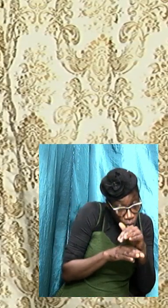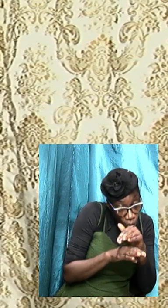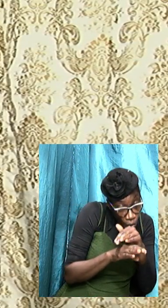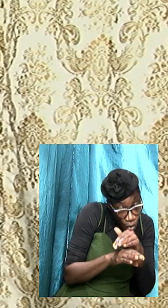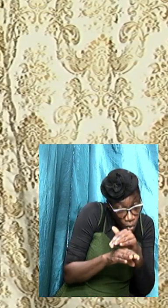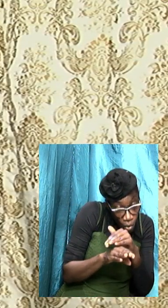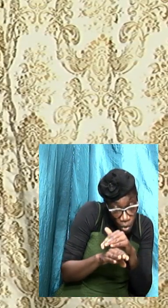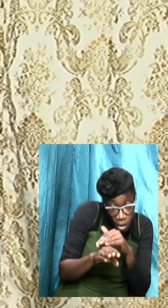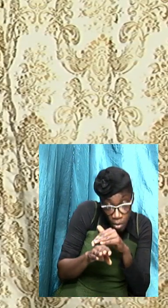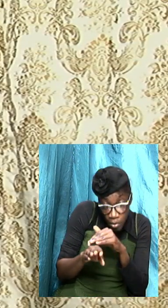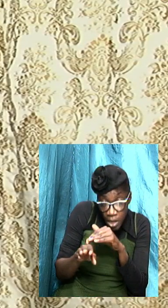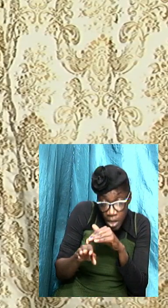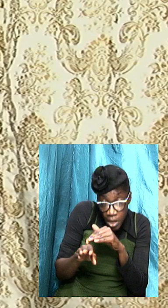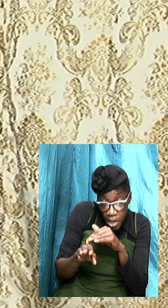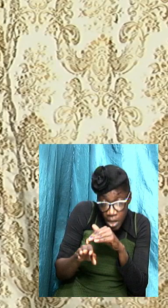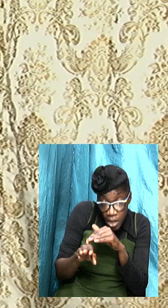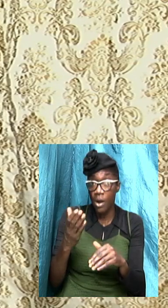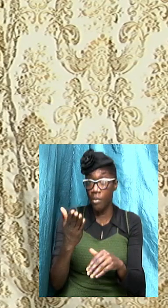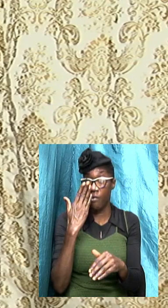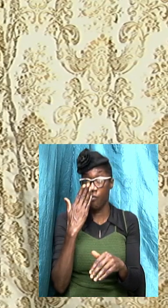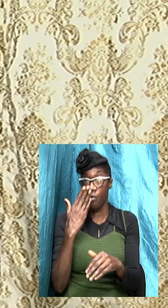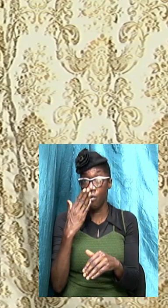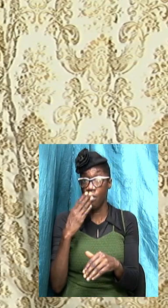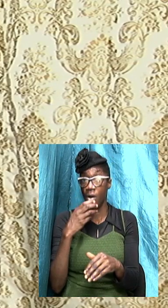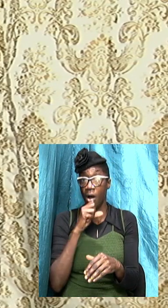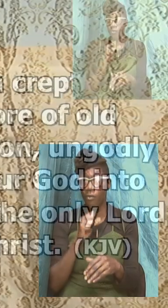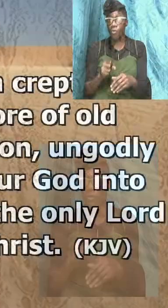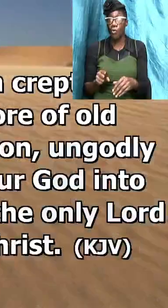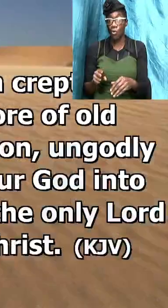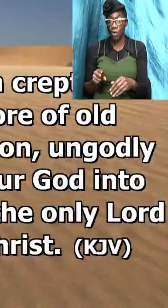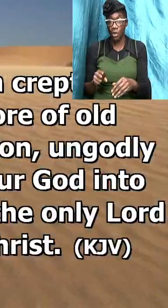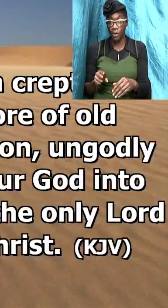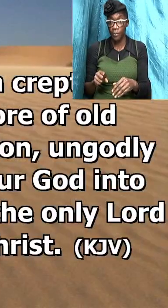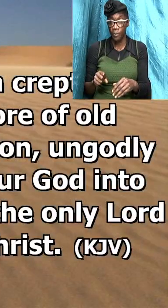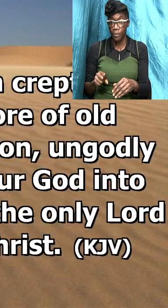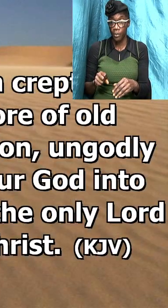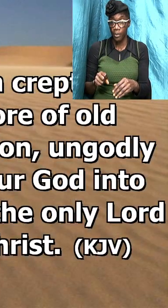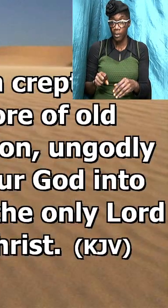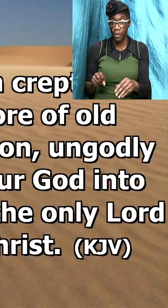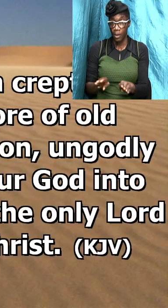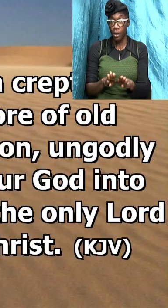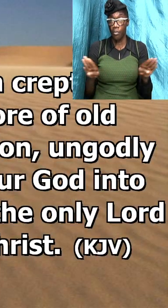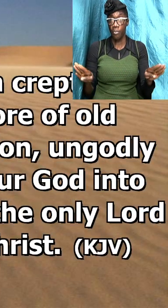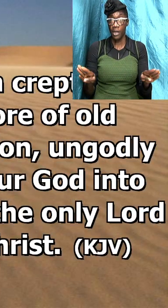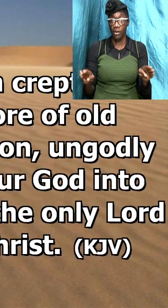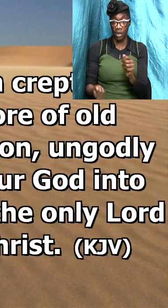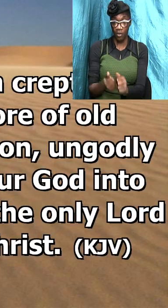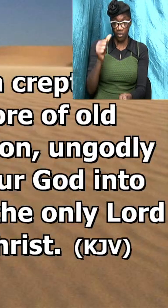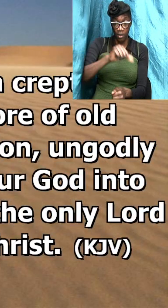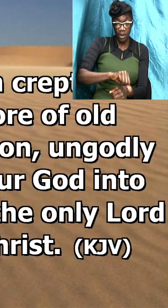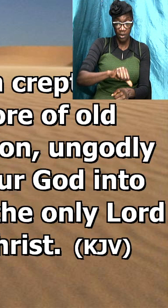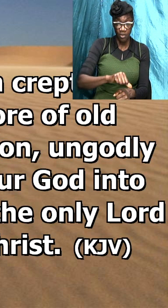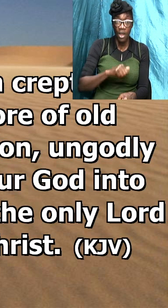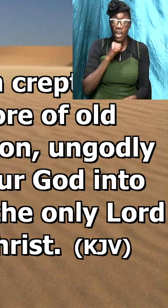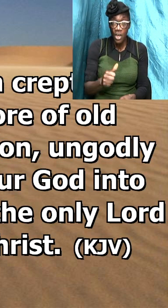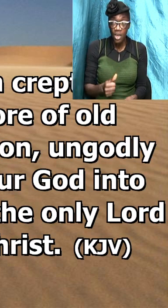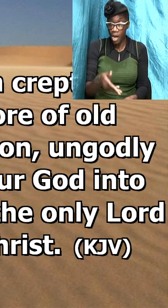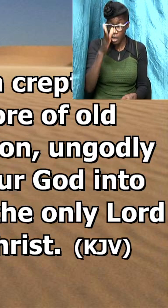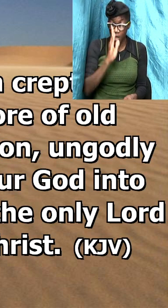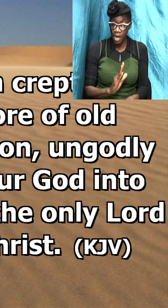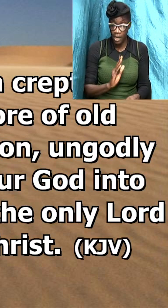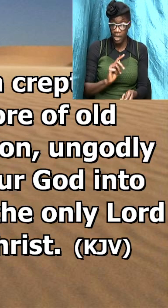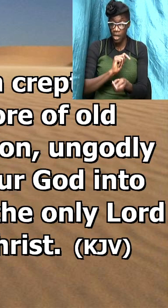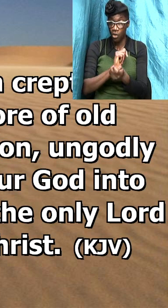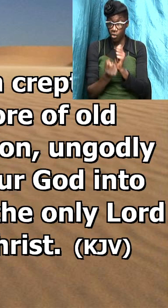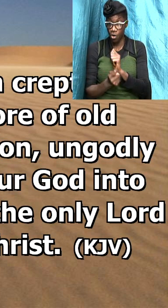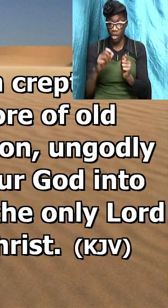who were before of old ordained to this condemnation ungodly men turning